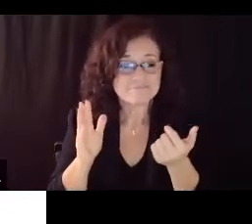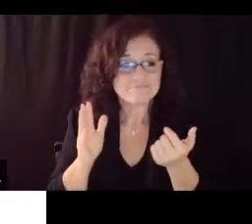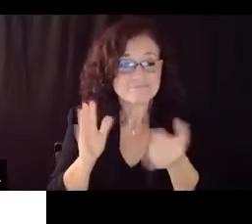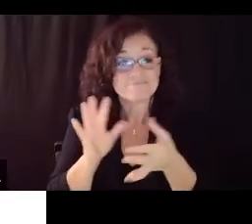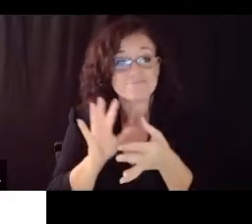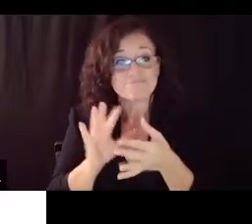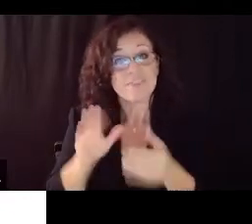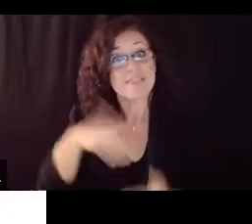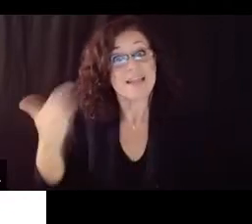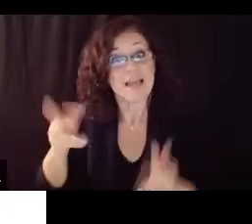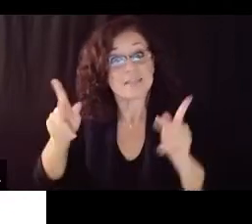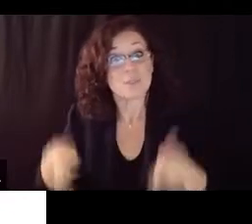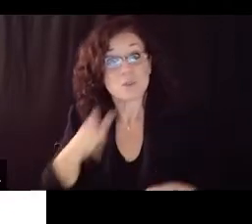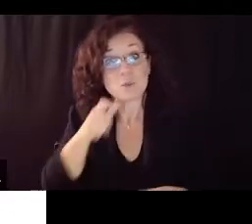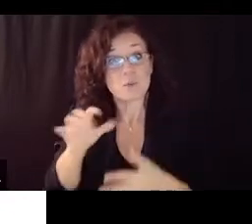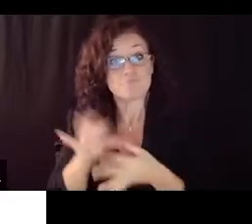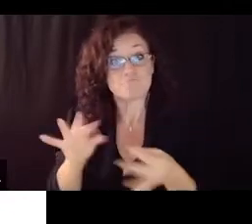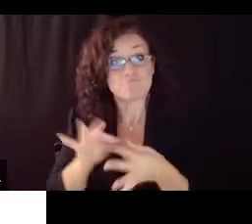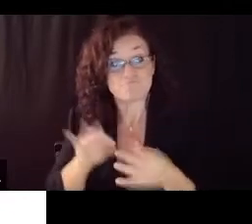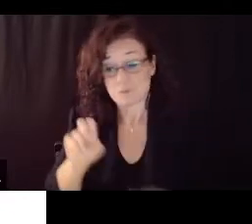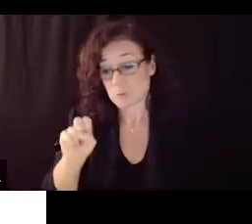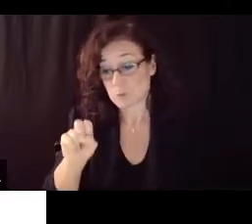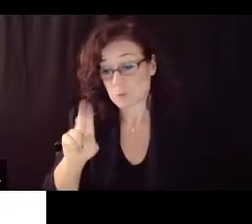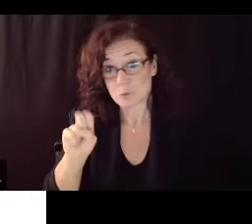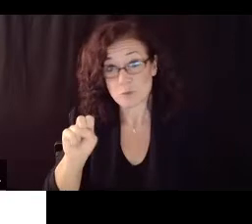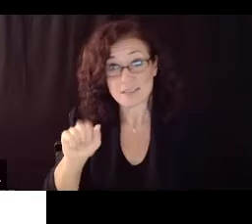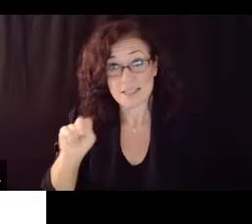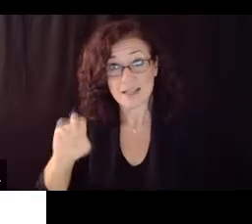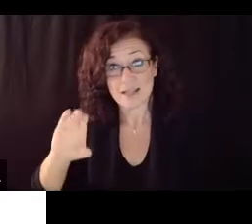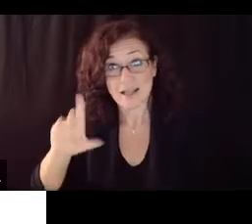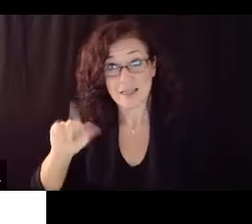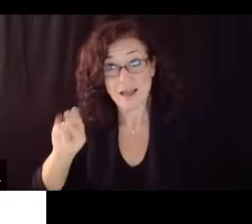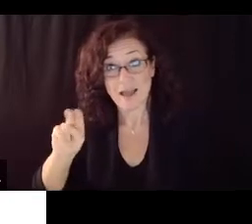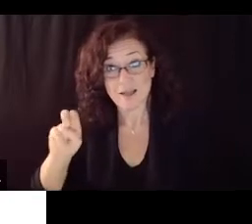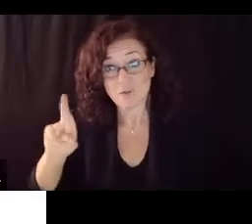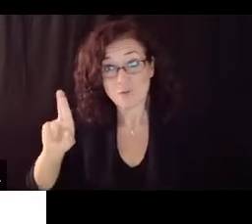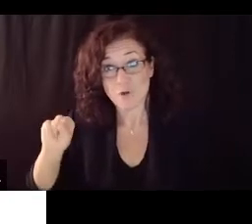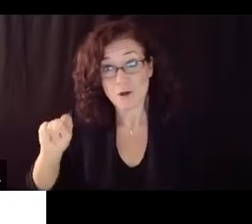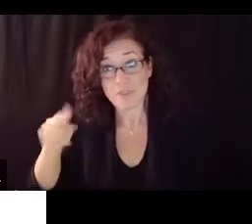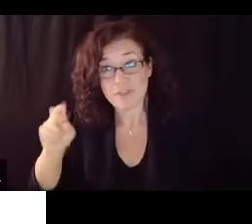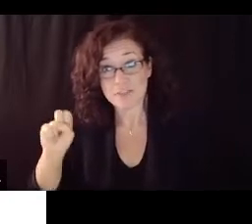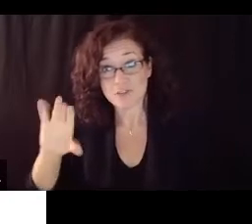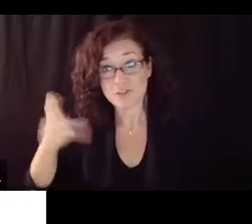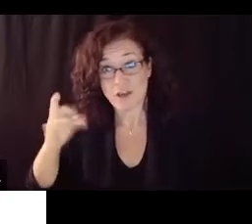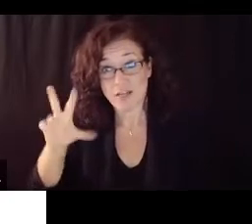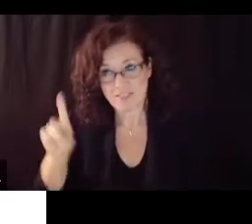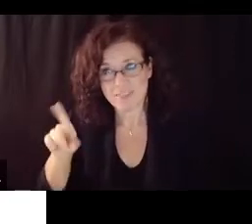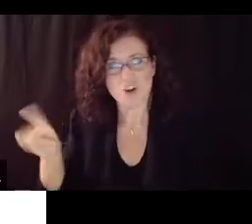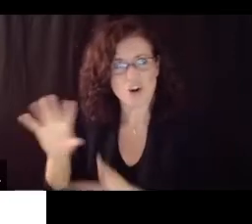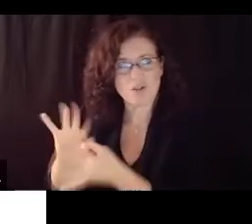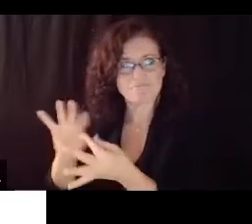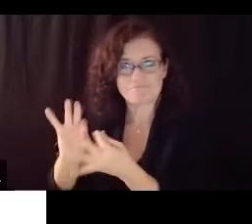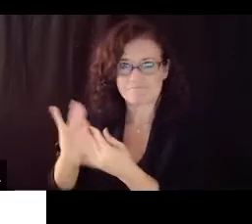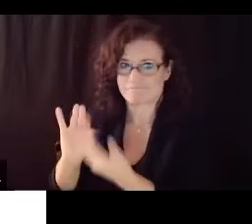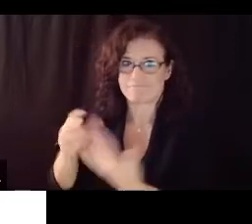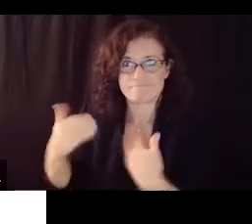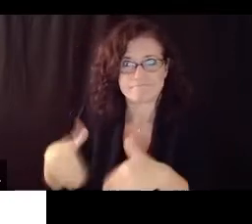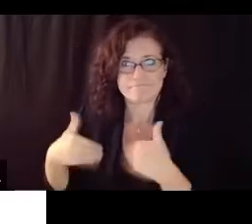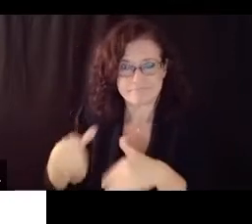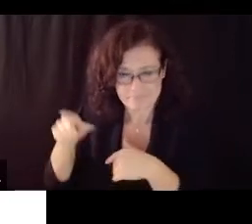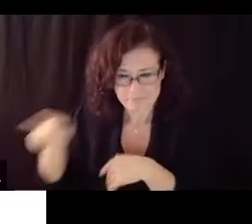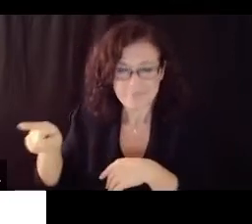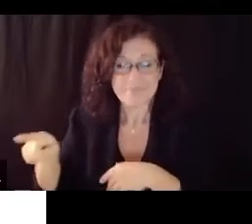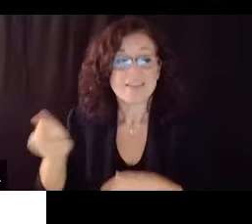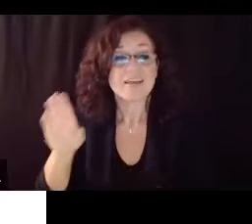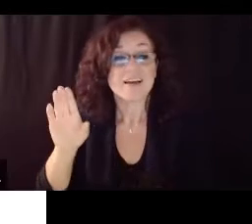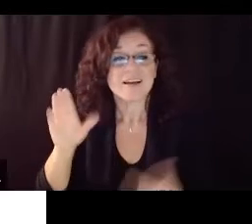uh um Susan Klein Rothschild and what she's going to say I think uh but I just wanted to reiterate that uh this is the context